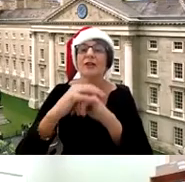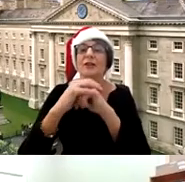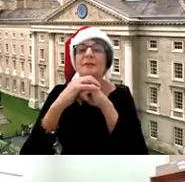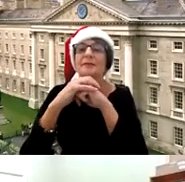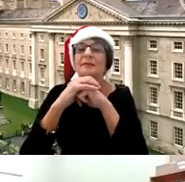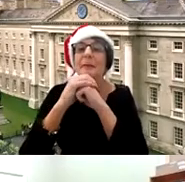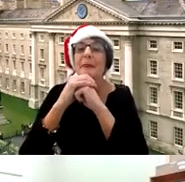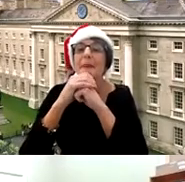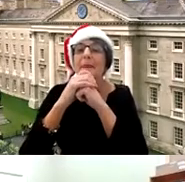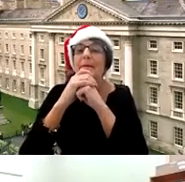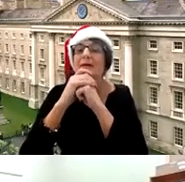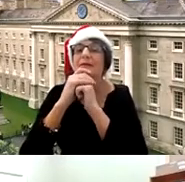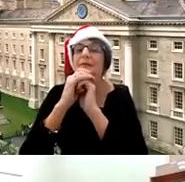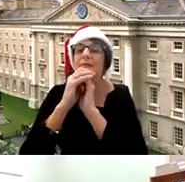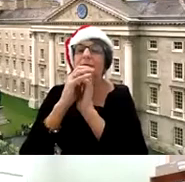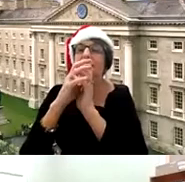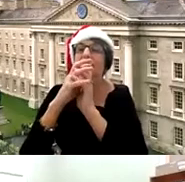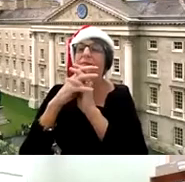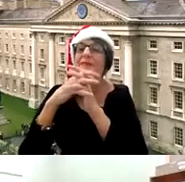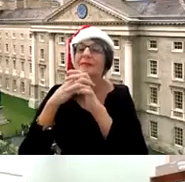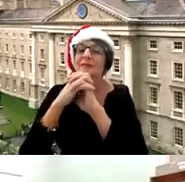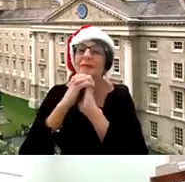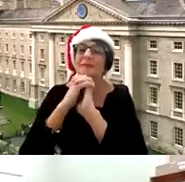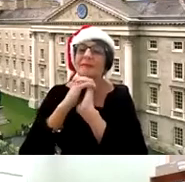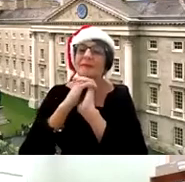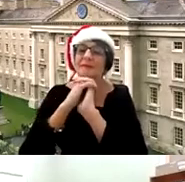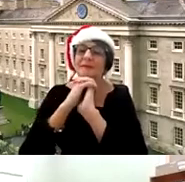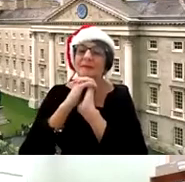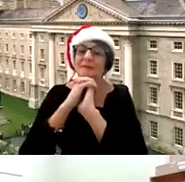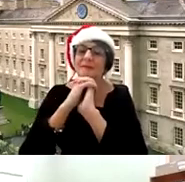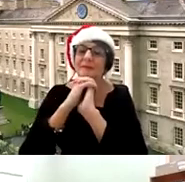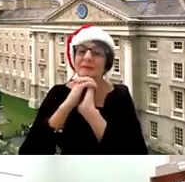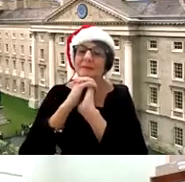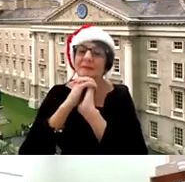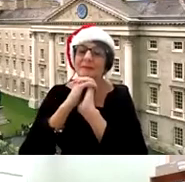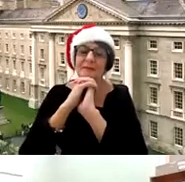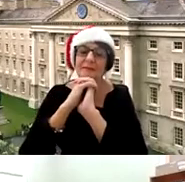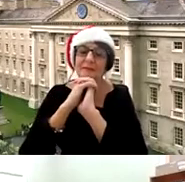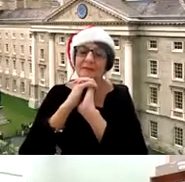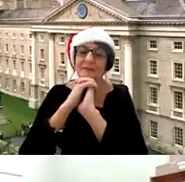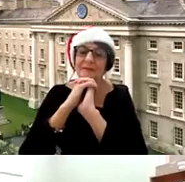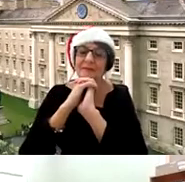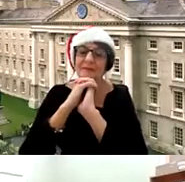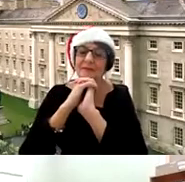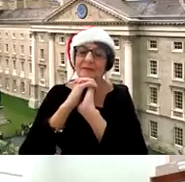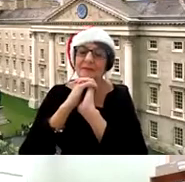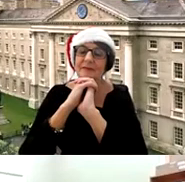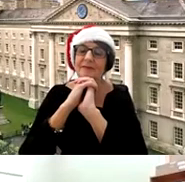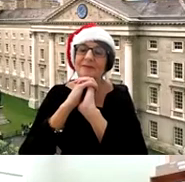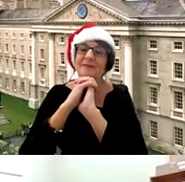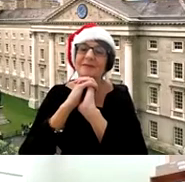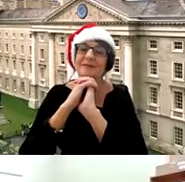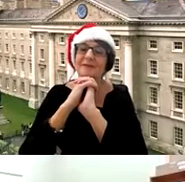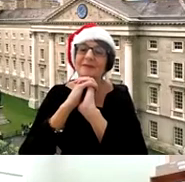to that um yeah i suppose at this point at this point our our um contingency um